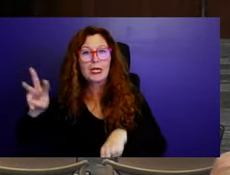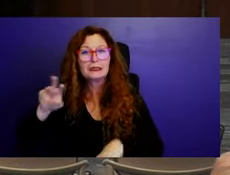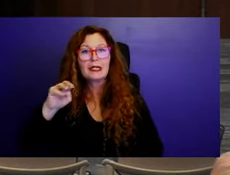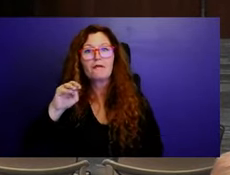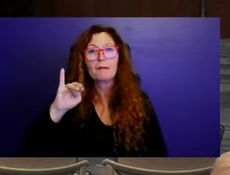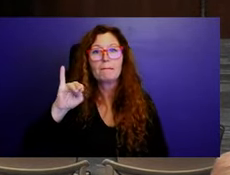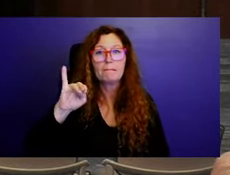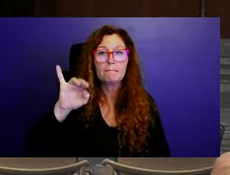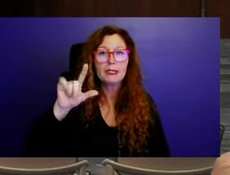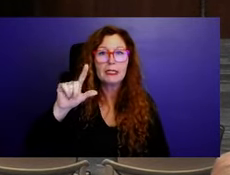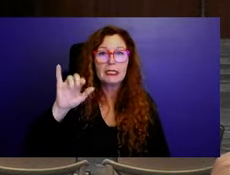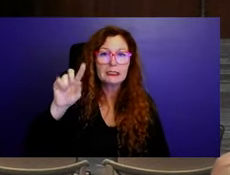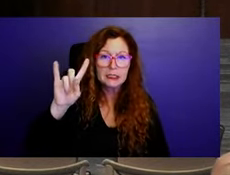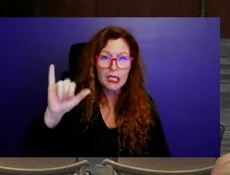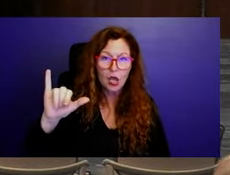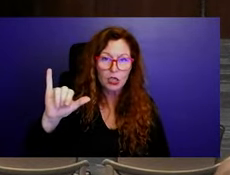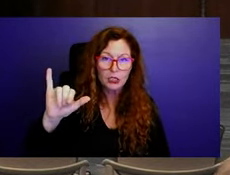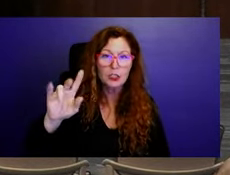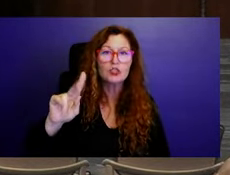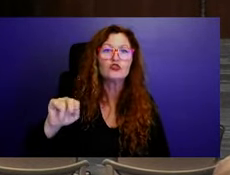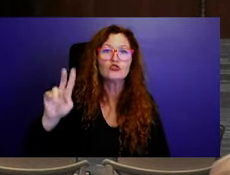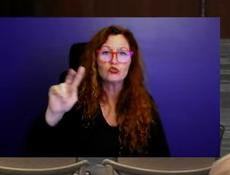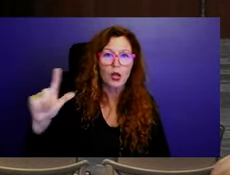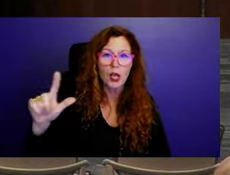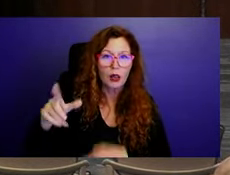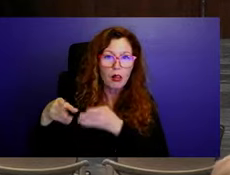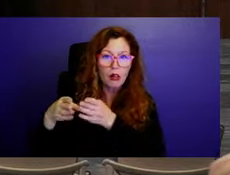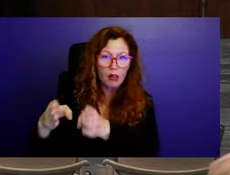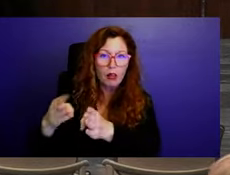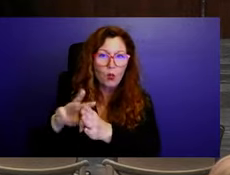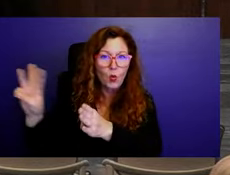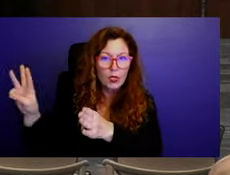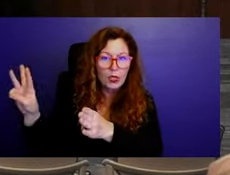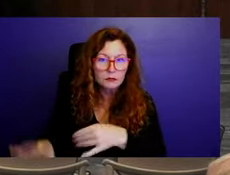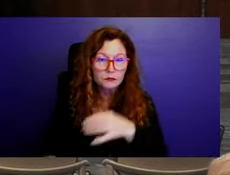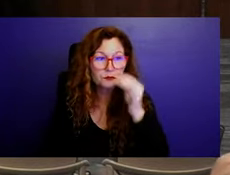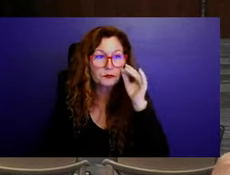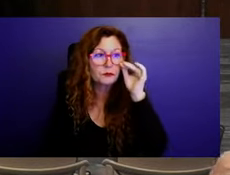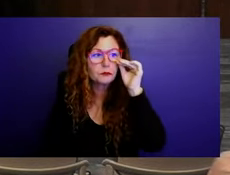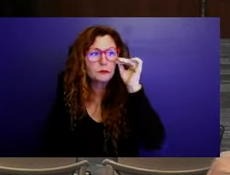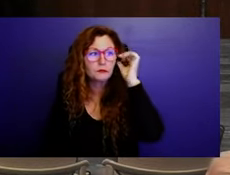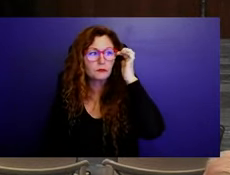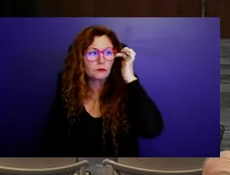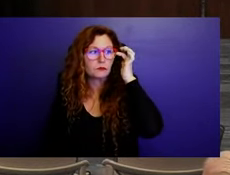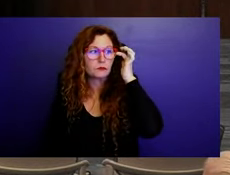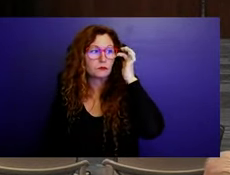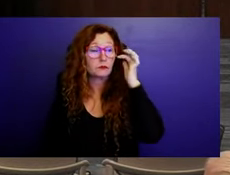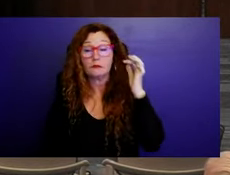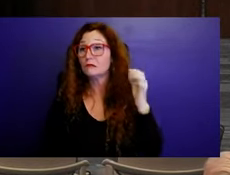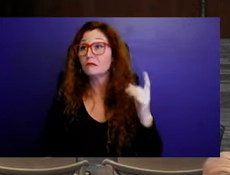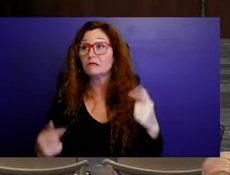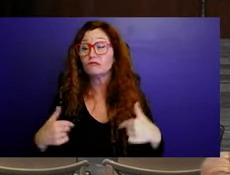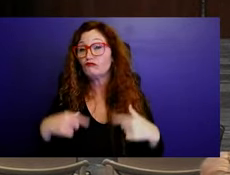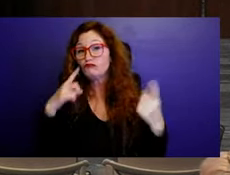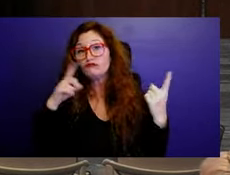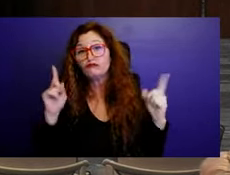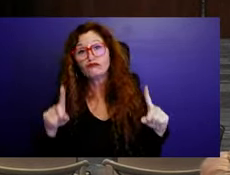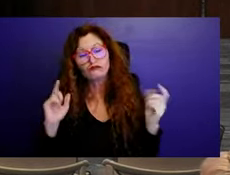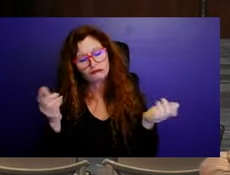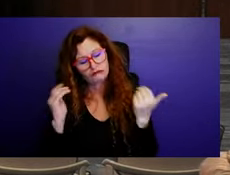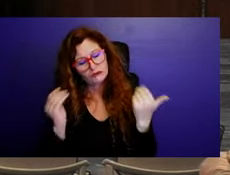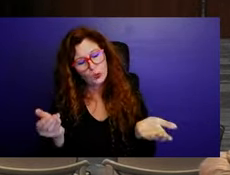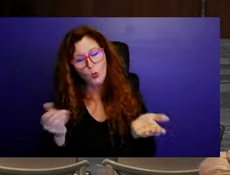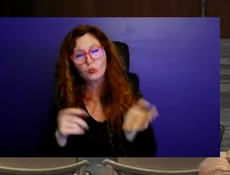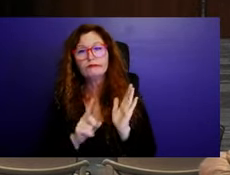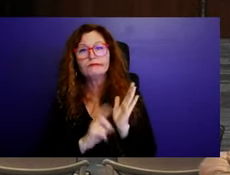that. So, yeah, I mean, I'm, uh, I'm, I definitely say let's move forward. Let's look at it. And if it makes sense, you